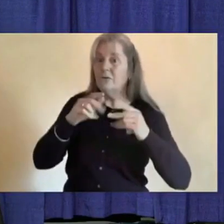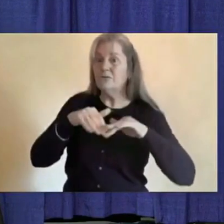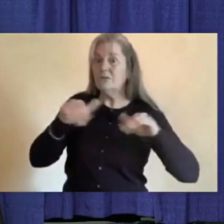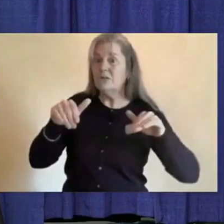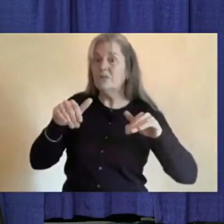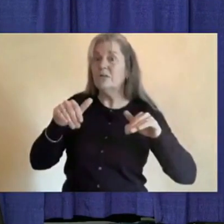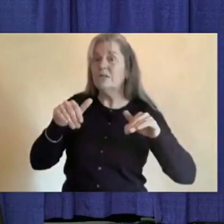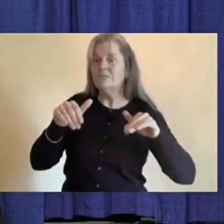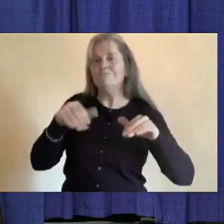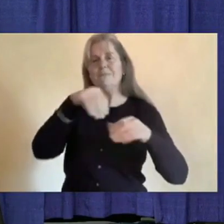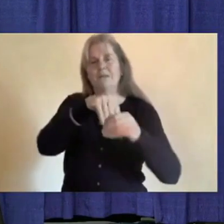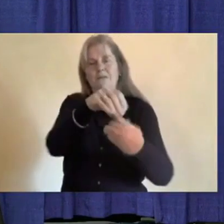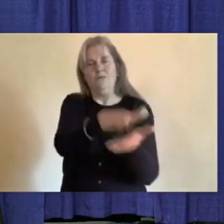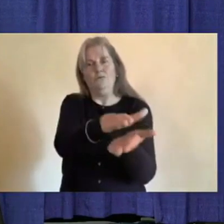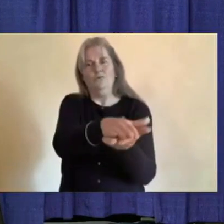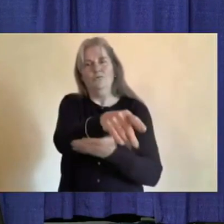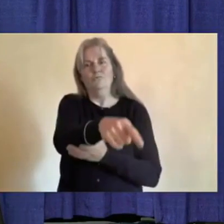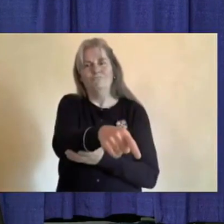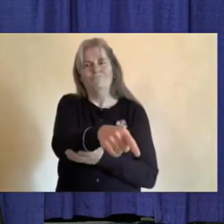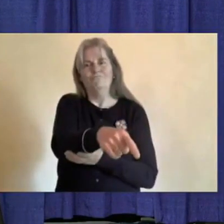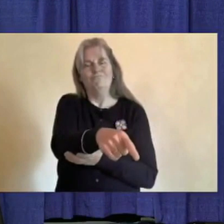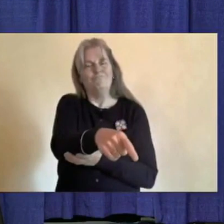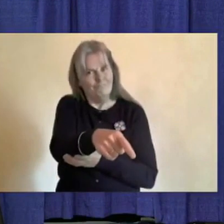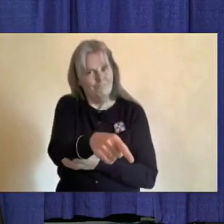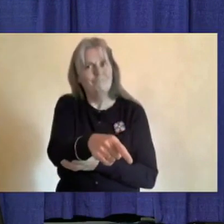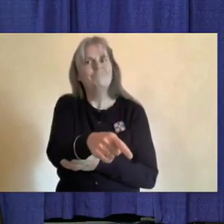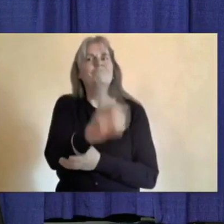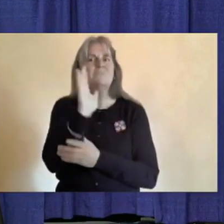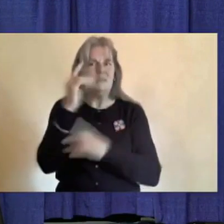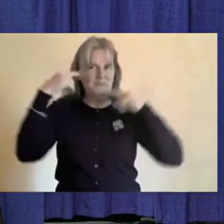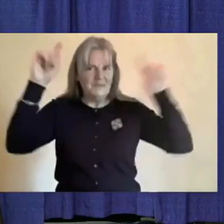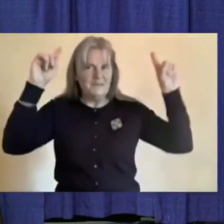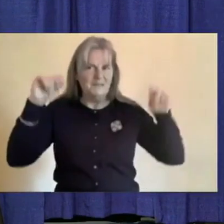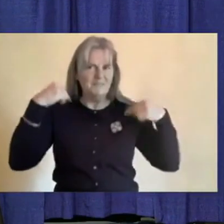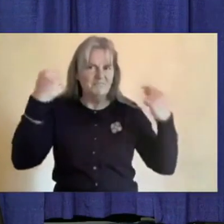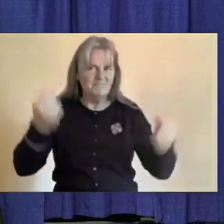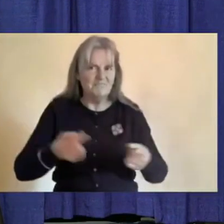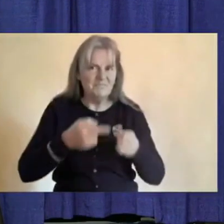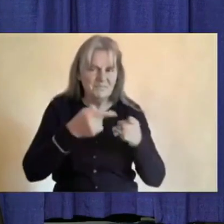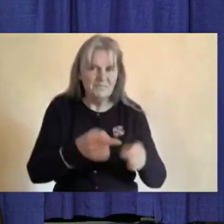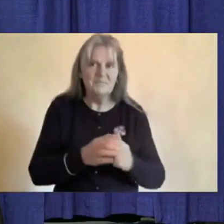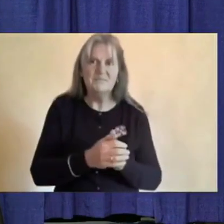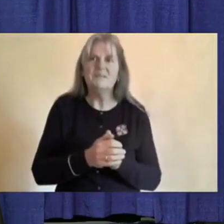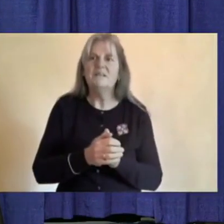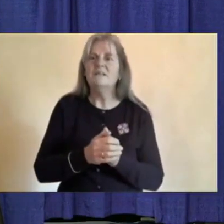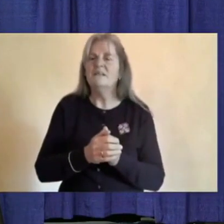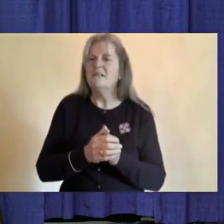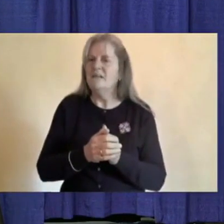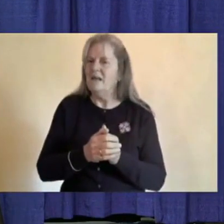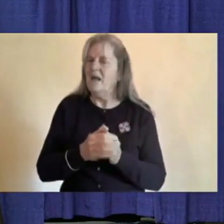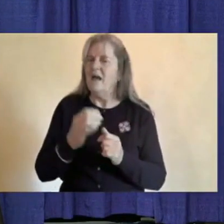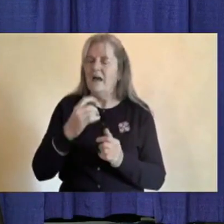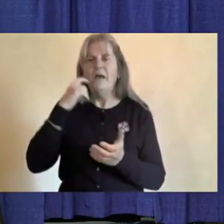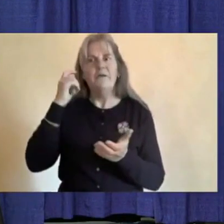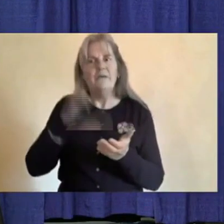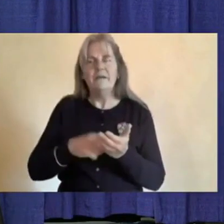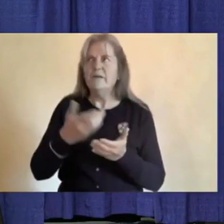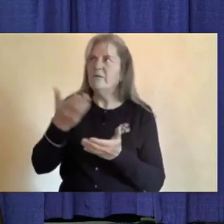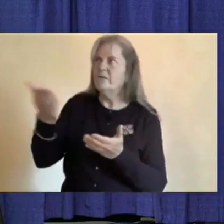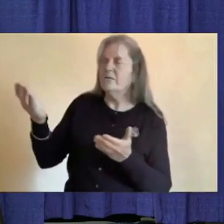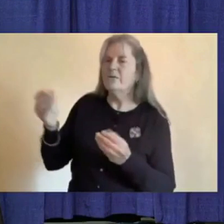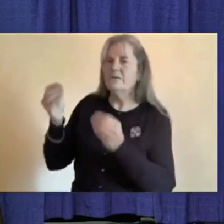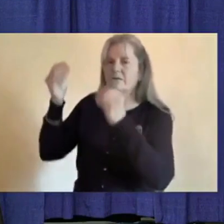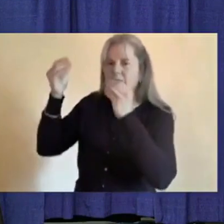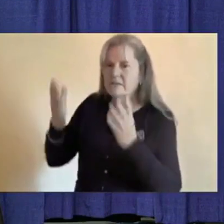is in school, is being borne out. I acknowledge the challenges of teaching and learning in an altered environment,